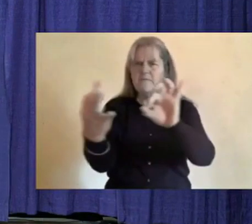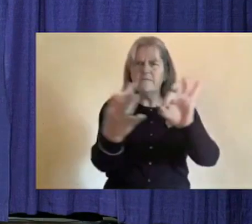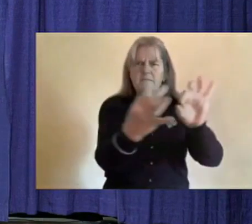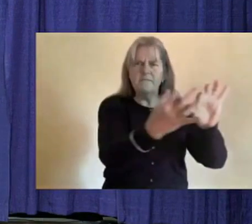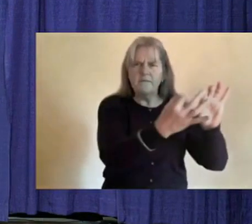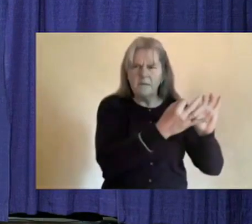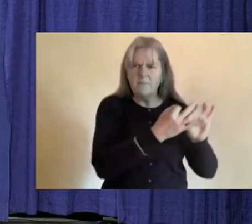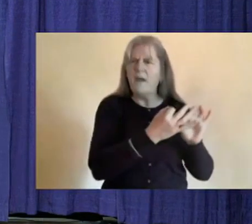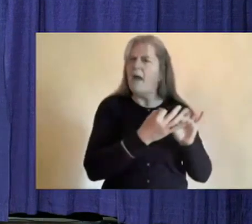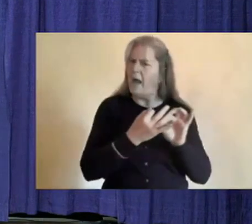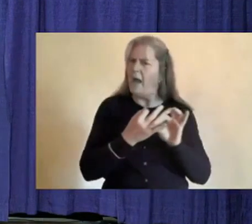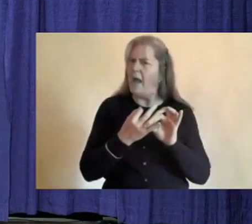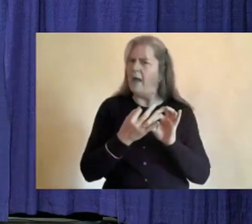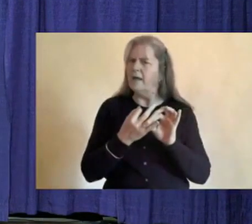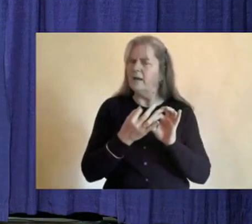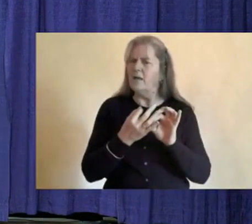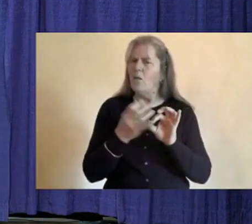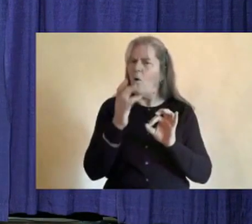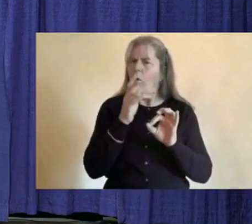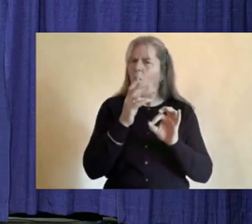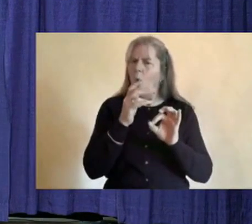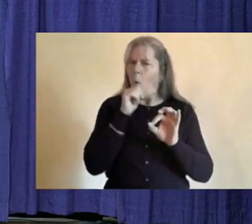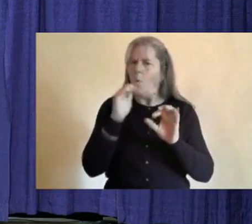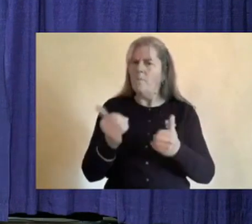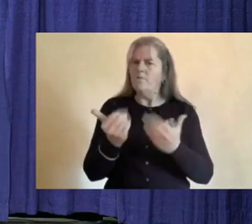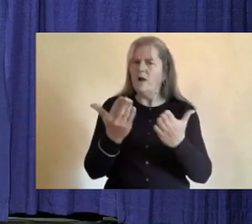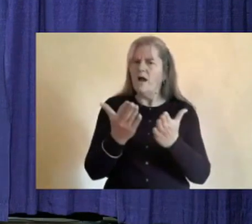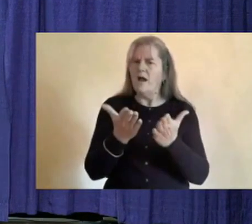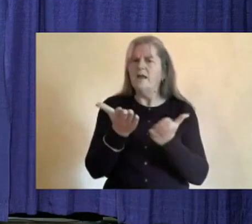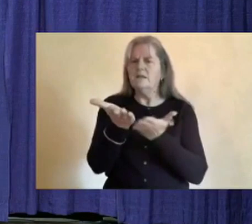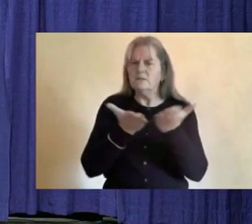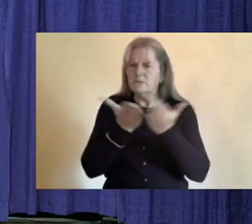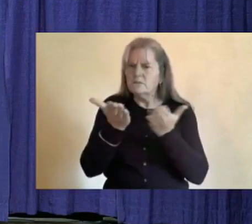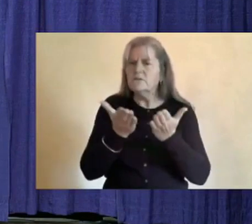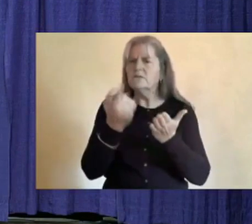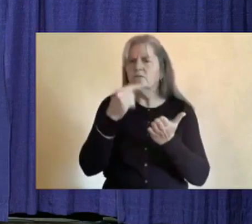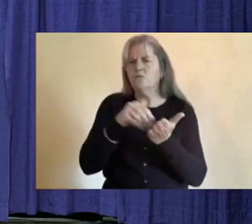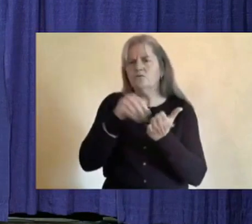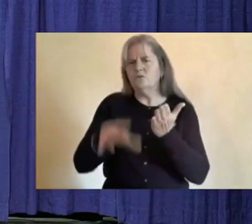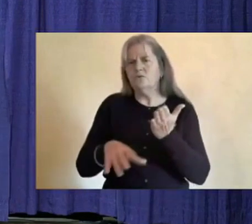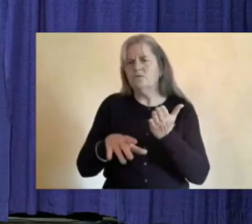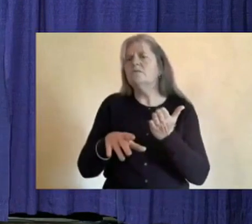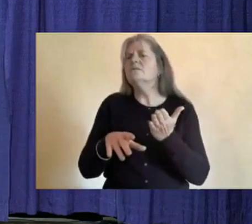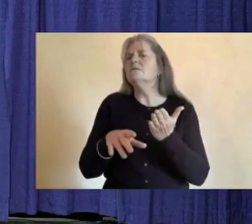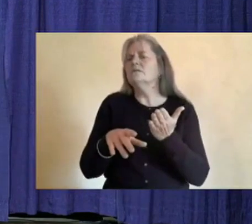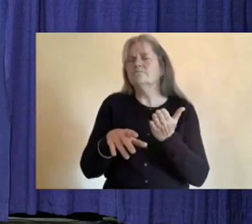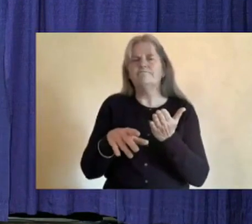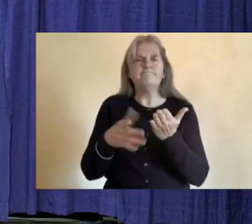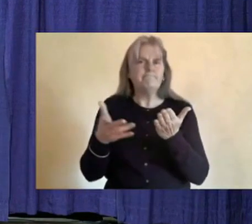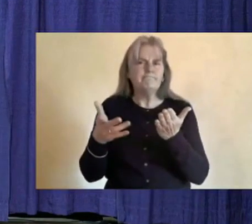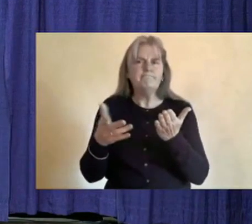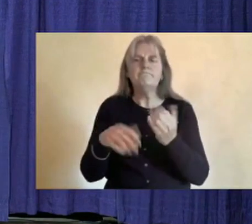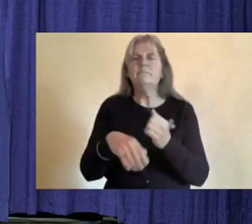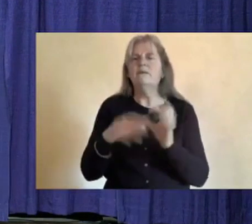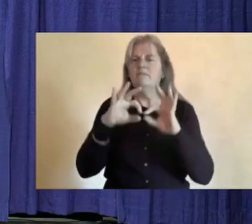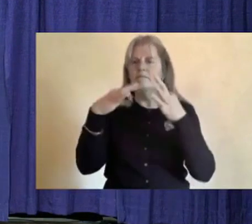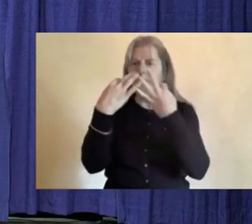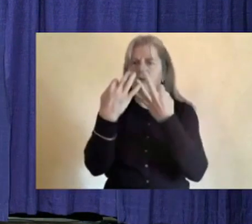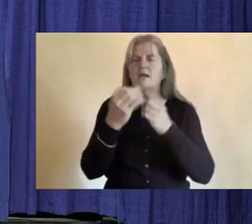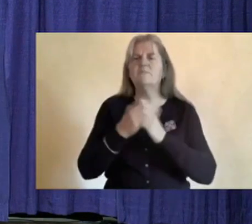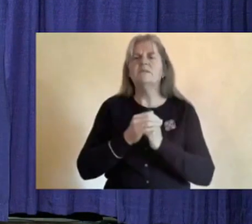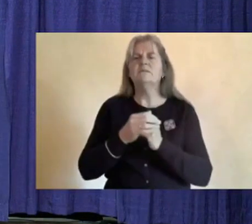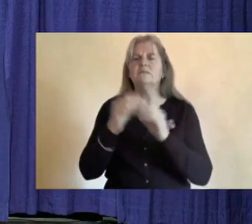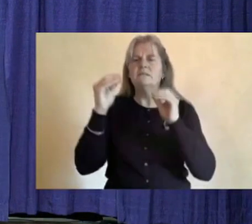and deliver these services and know the system best, including students, families, educators,